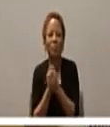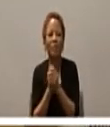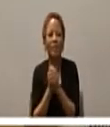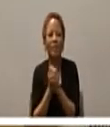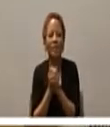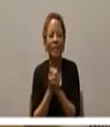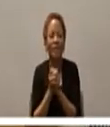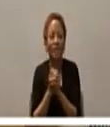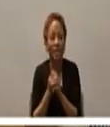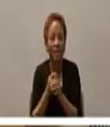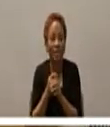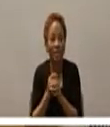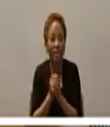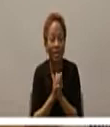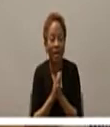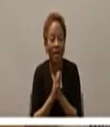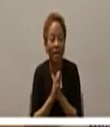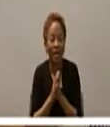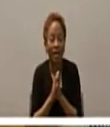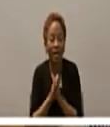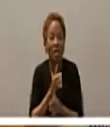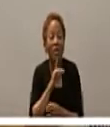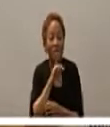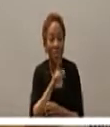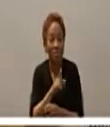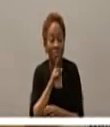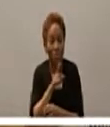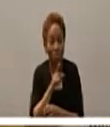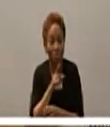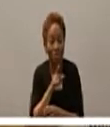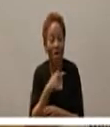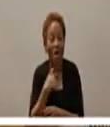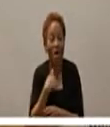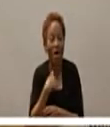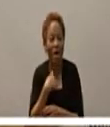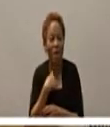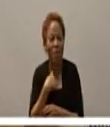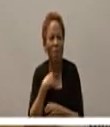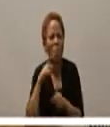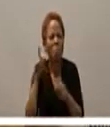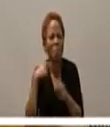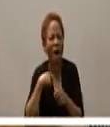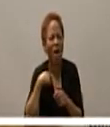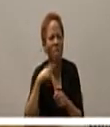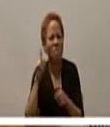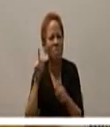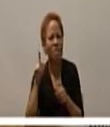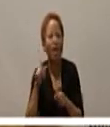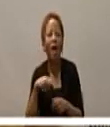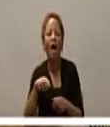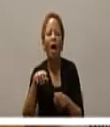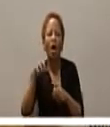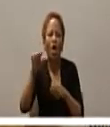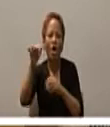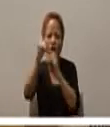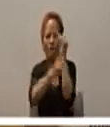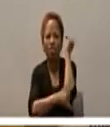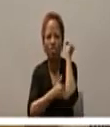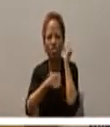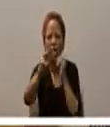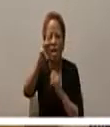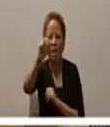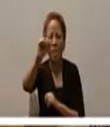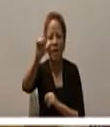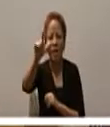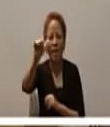I was down at an Sanjay and that was the first mission that I was at when I was in Malawi there and I had been